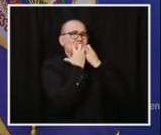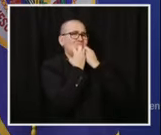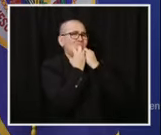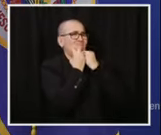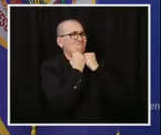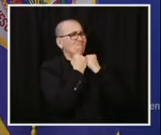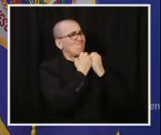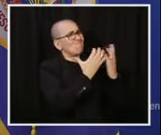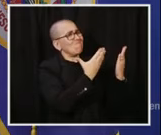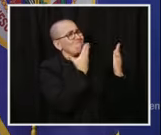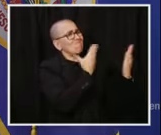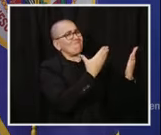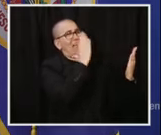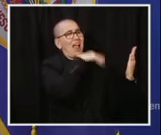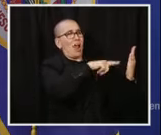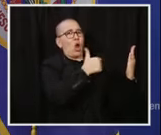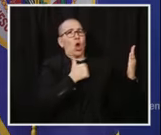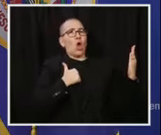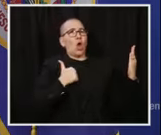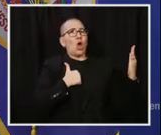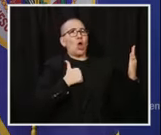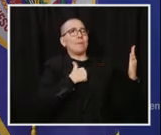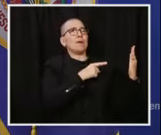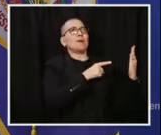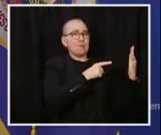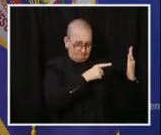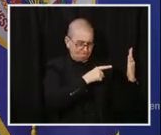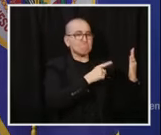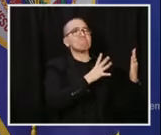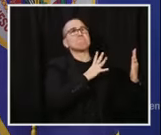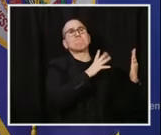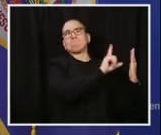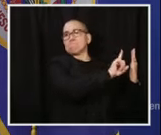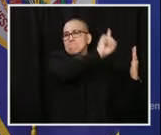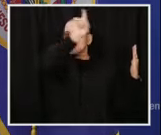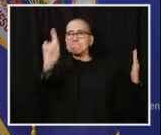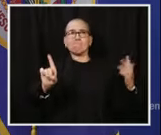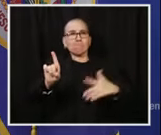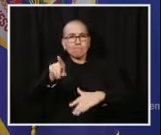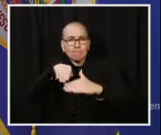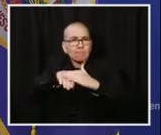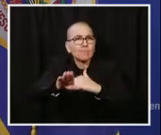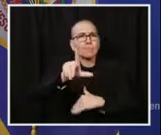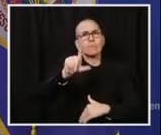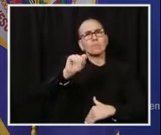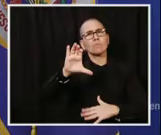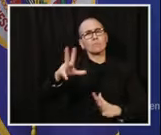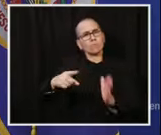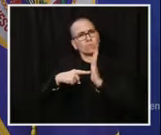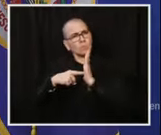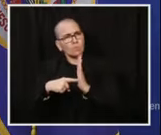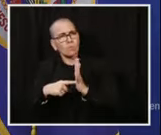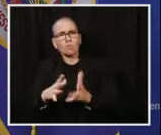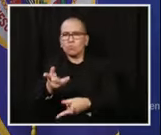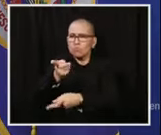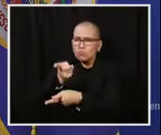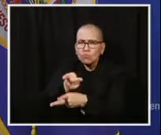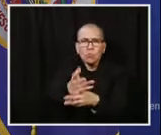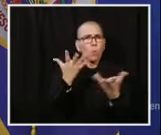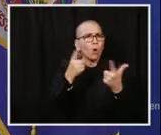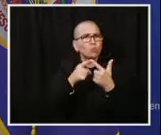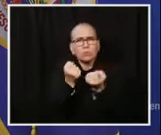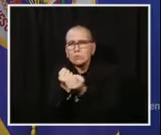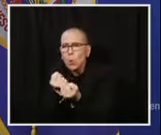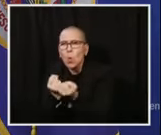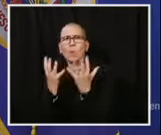mission with professionalism, treating the residents of these facilities with care, dignity, and respect. I am